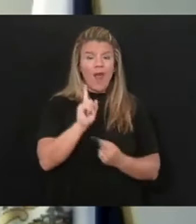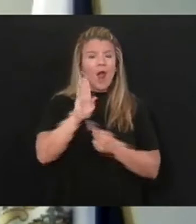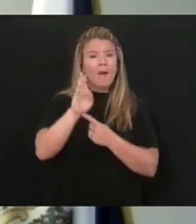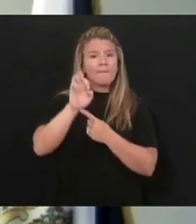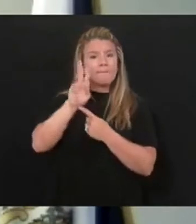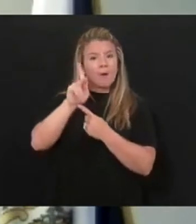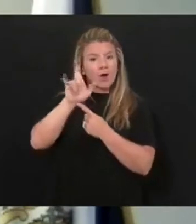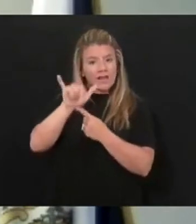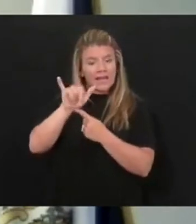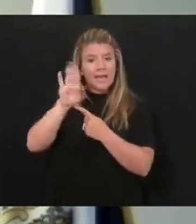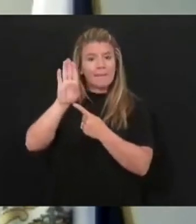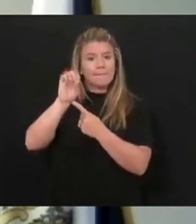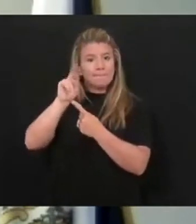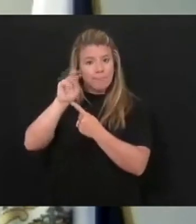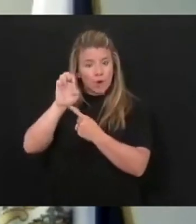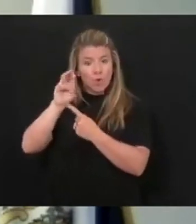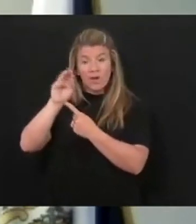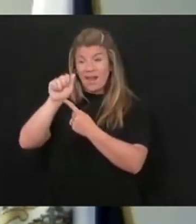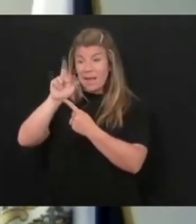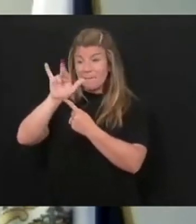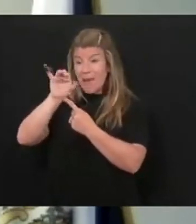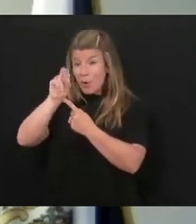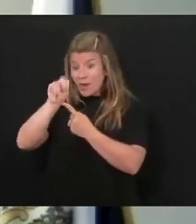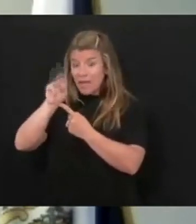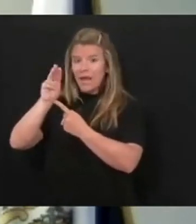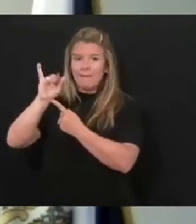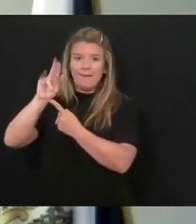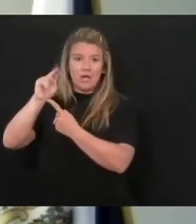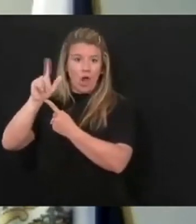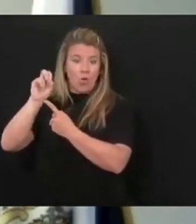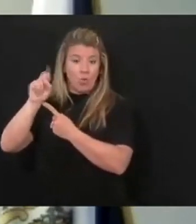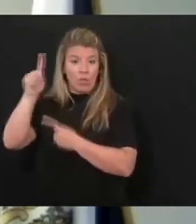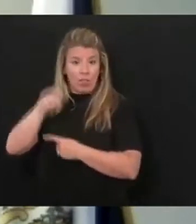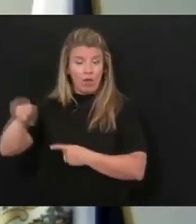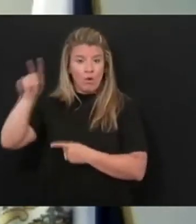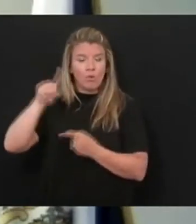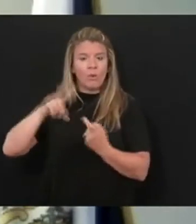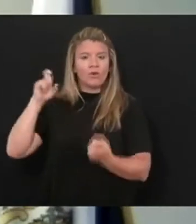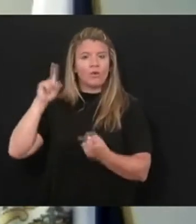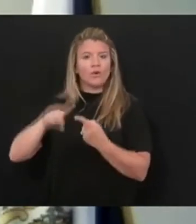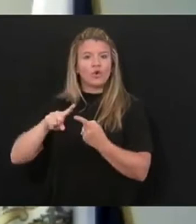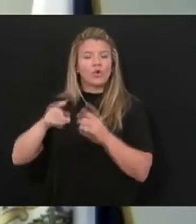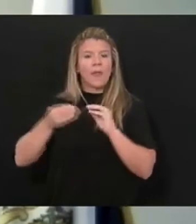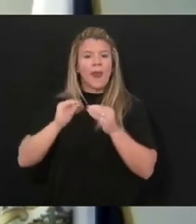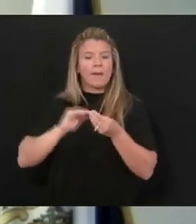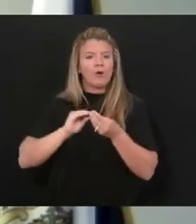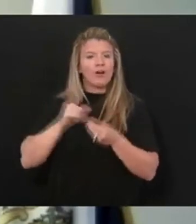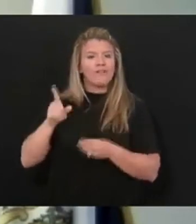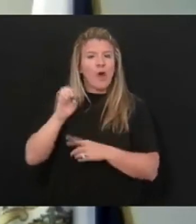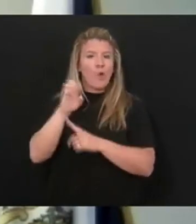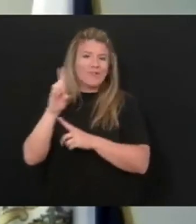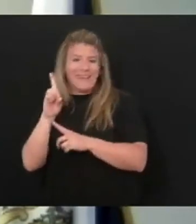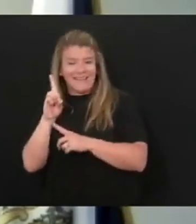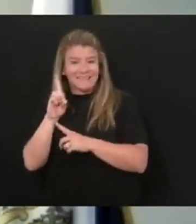Boone, Marion, and Mingo counties to reduce the number of overdose deaths.